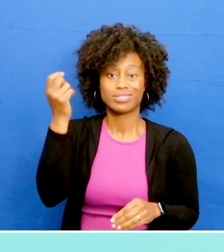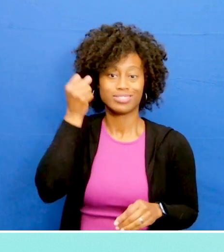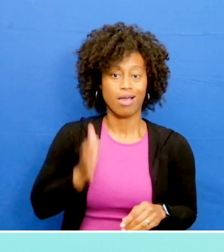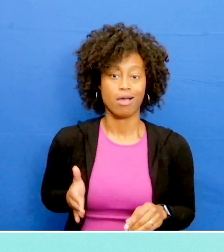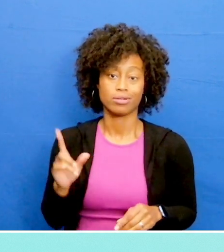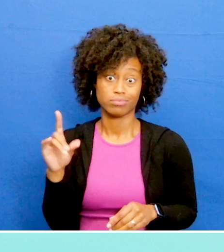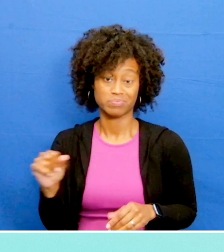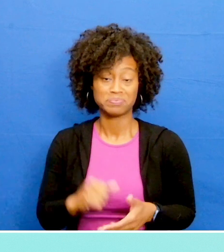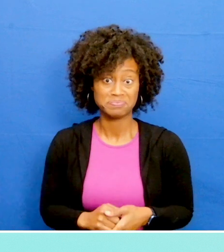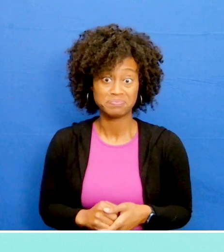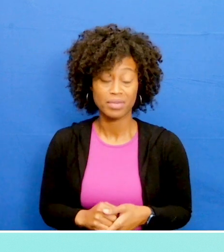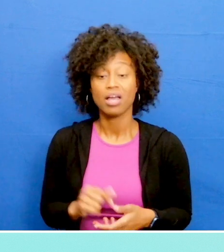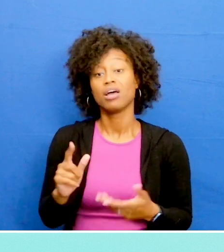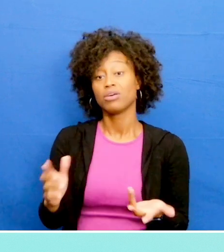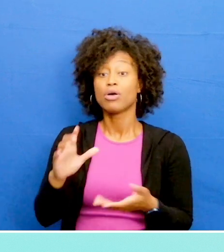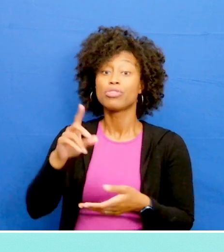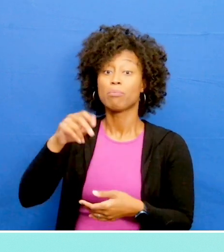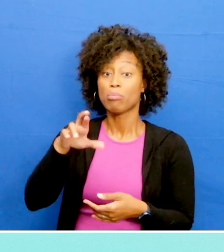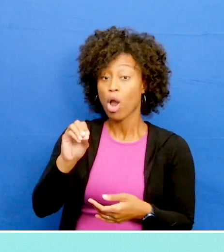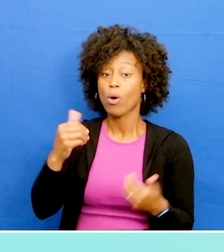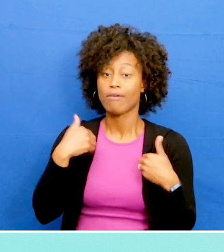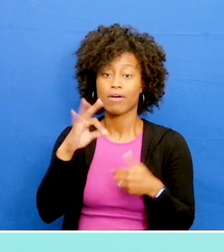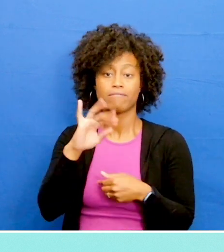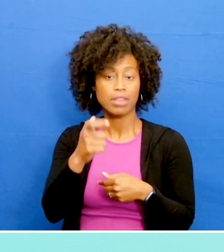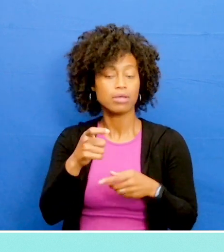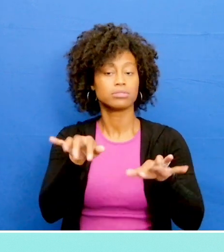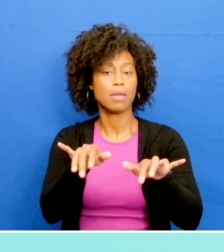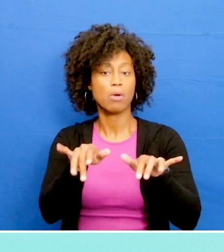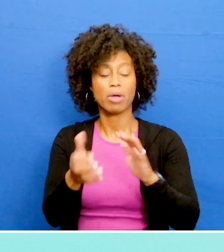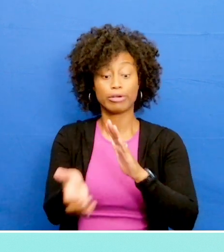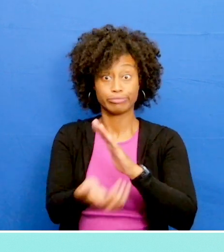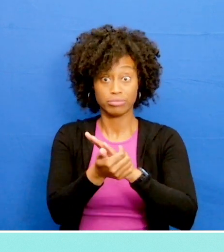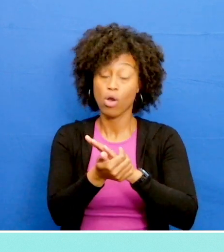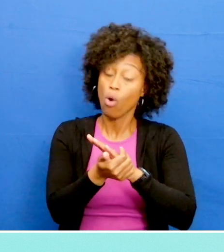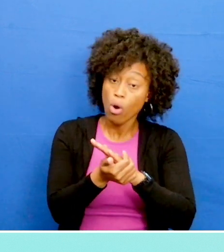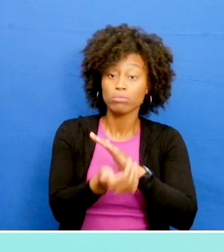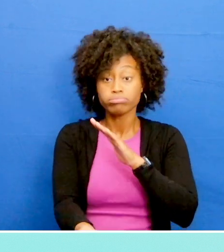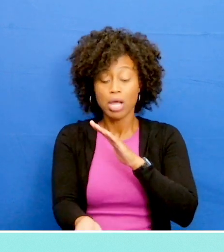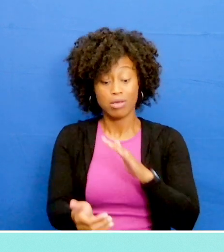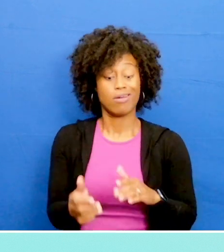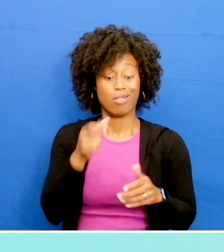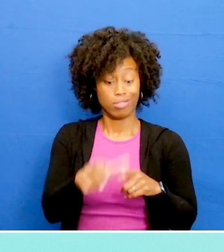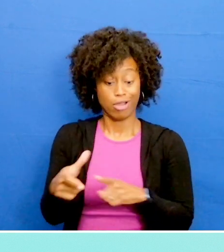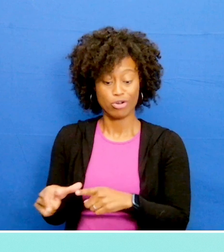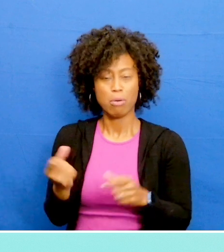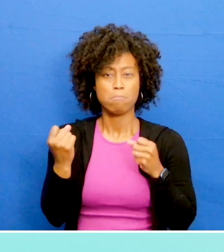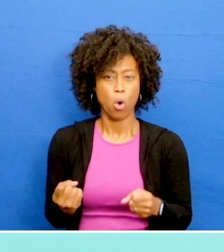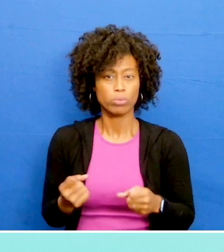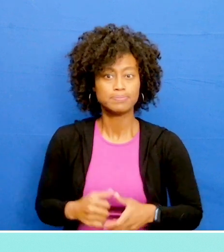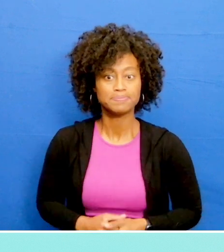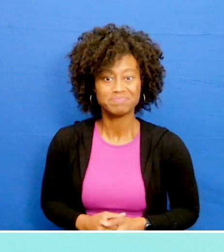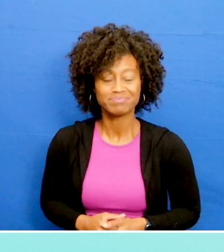difference. The Surface Pro Flex keyboard enhances usability with its attached-detached capabilities and bold keysets.